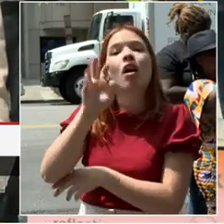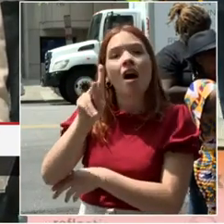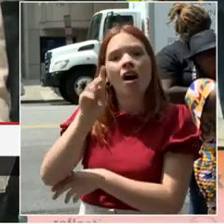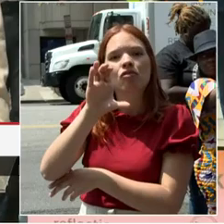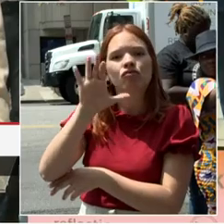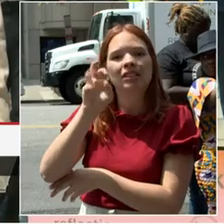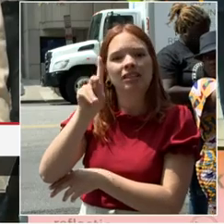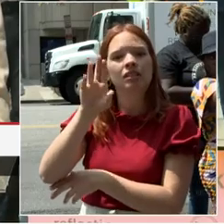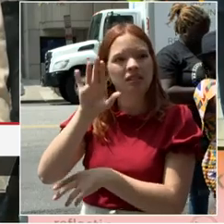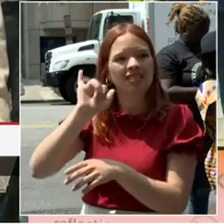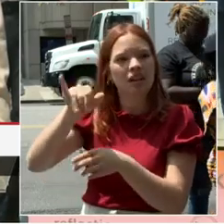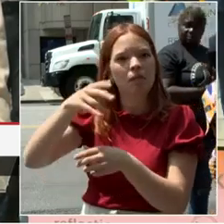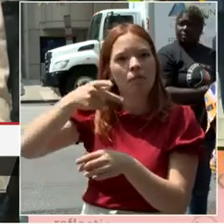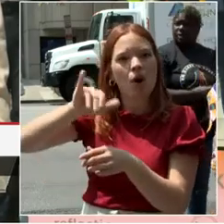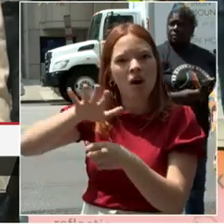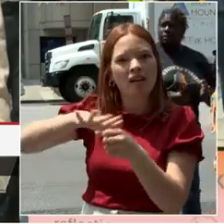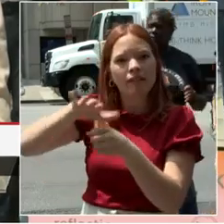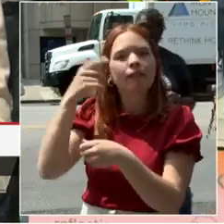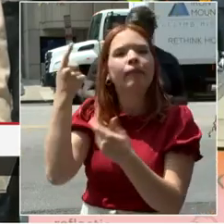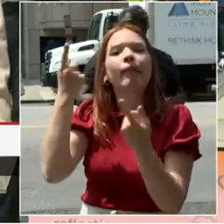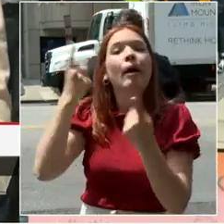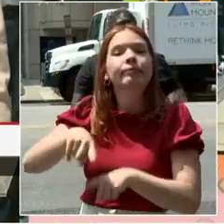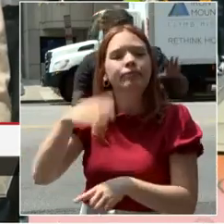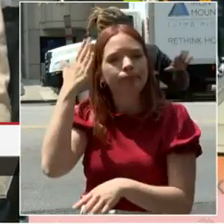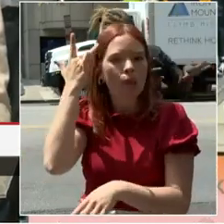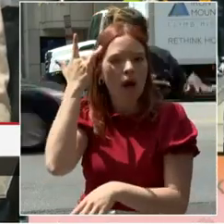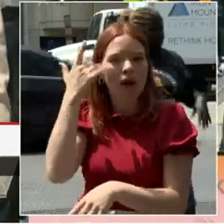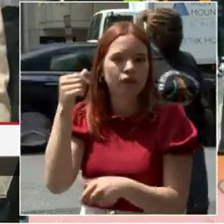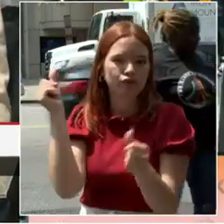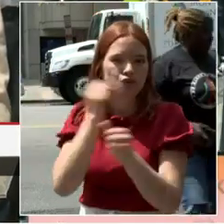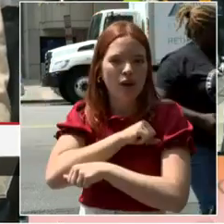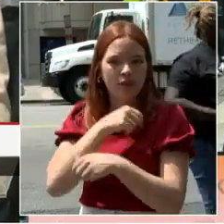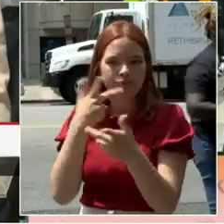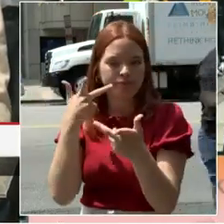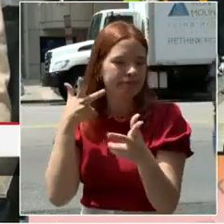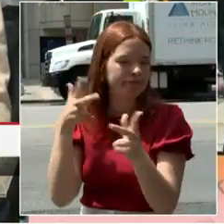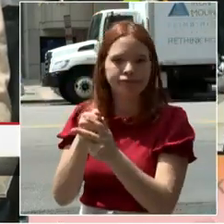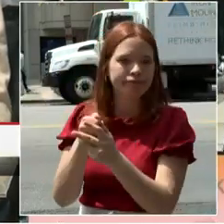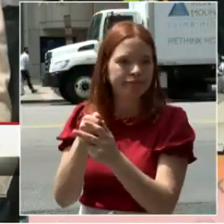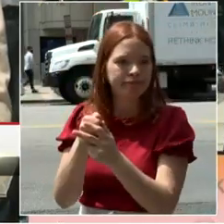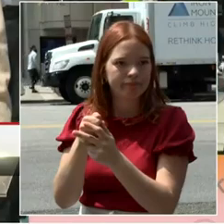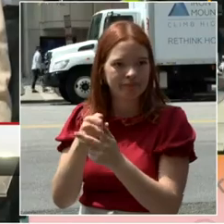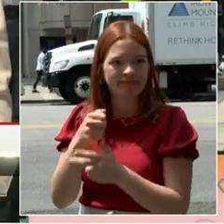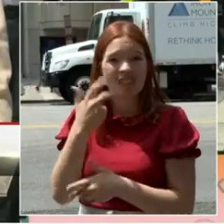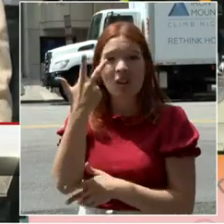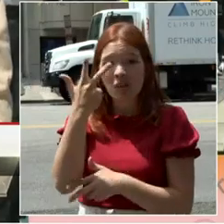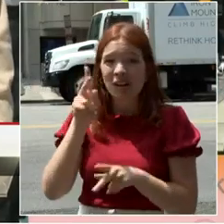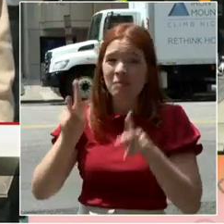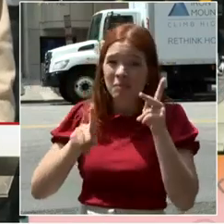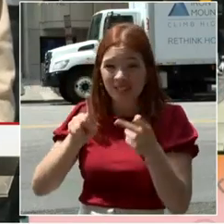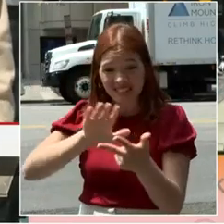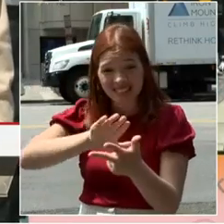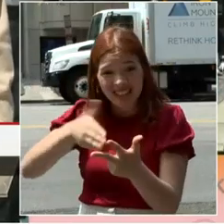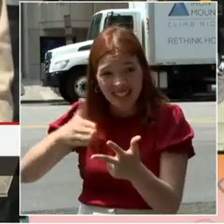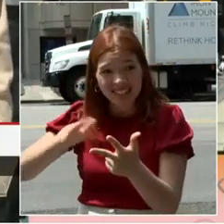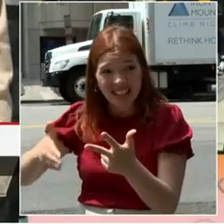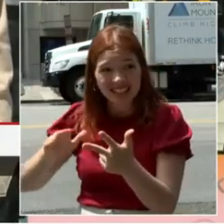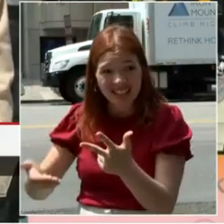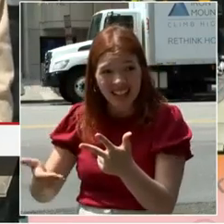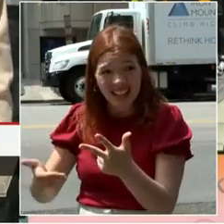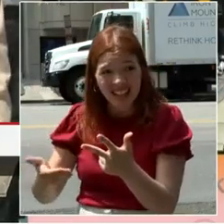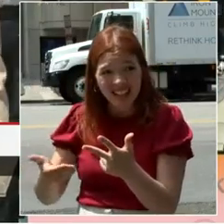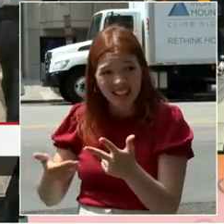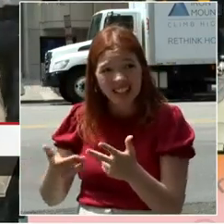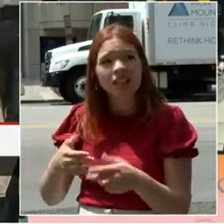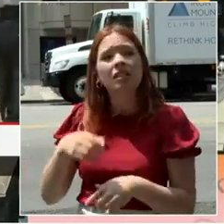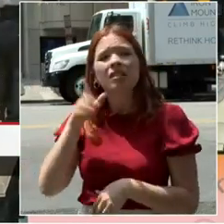What is your reaction to knowing that, that your agency, DMV, didn't know anything about her? Well, I have to tell you,